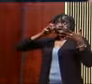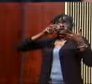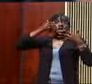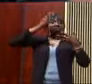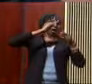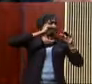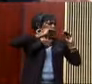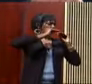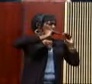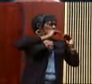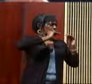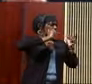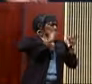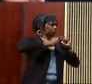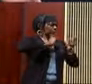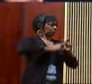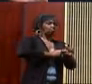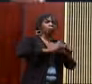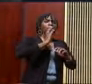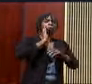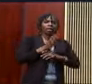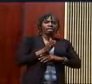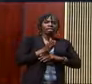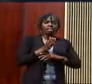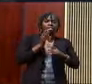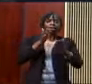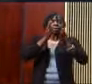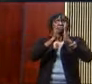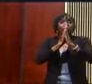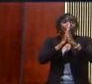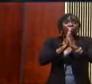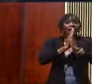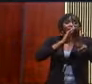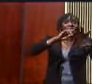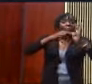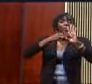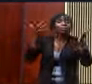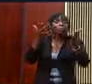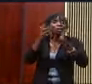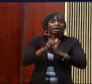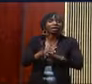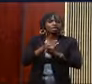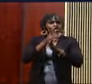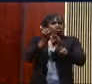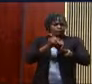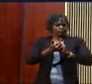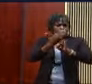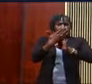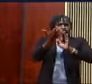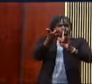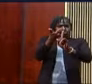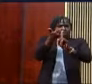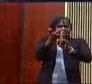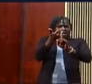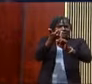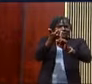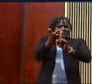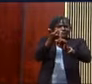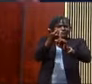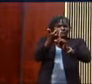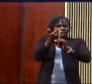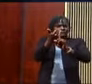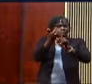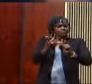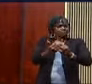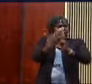Preach, Freddie. I'm doing the best I can. Prayer is God allowing you to face yourself so you won't disgrace